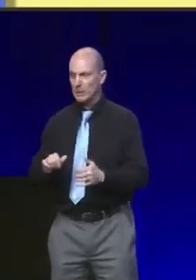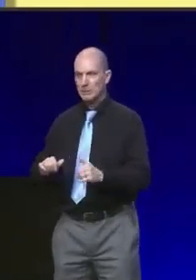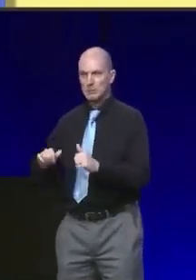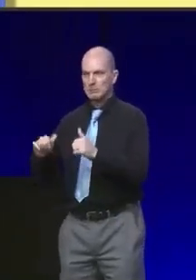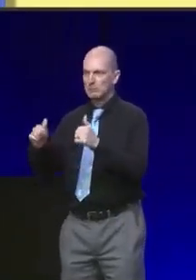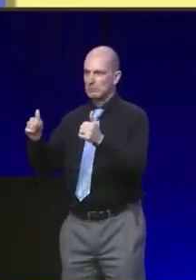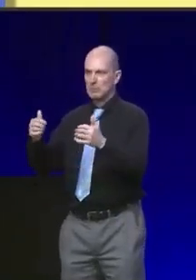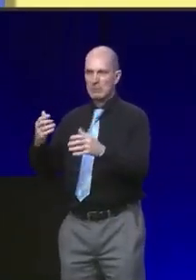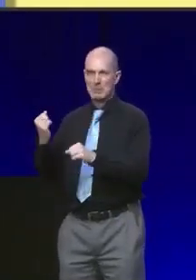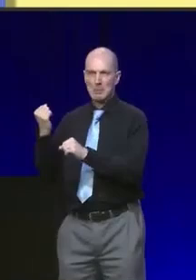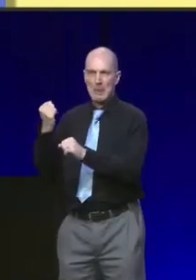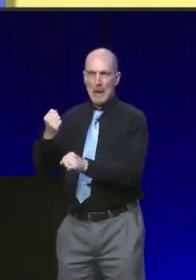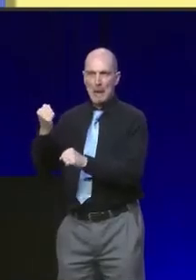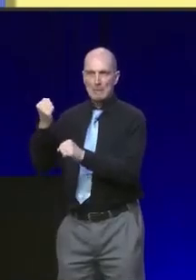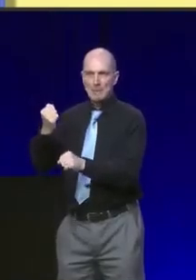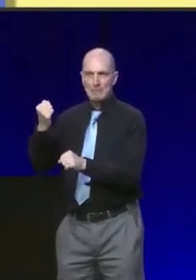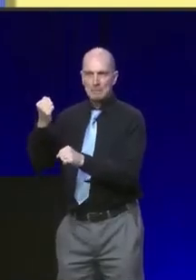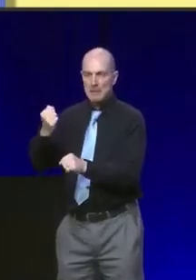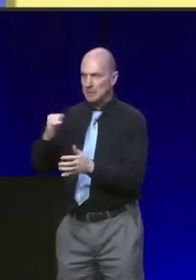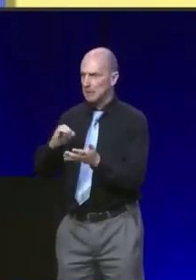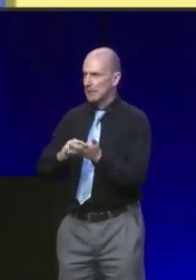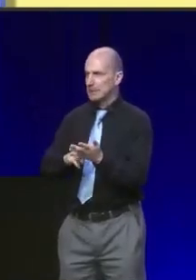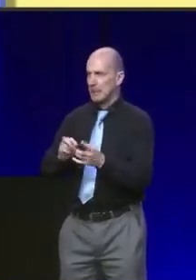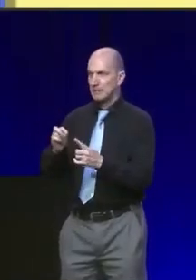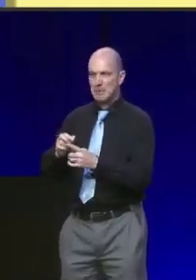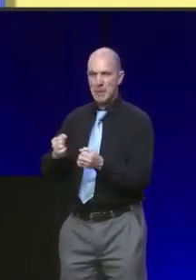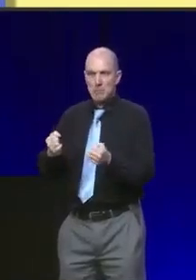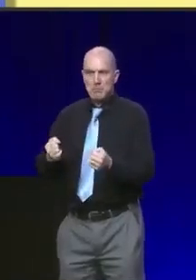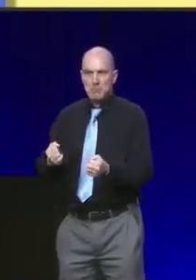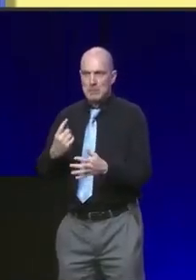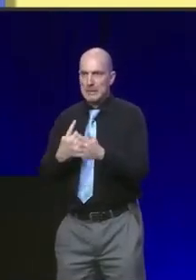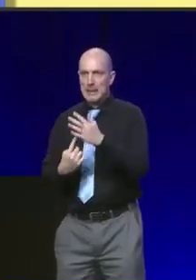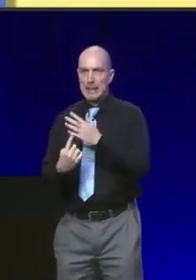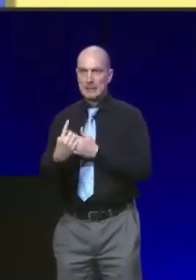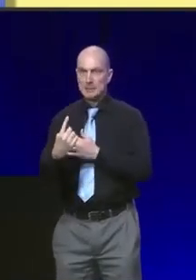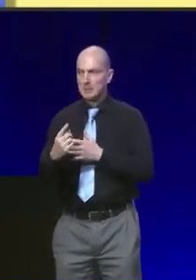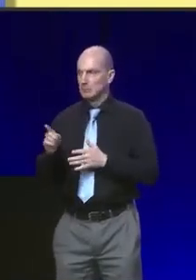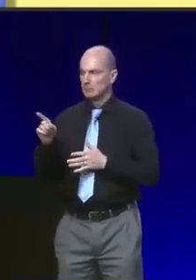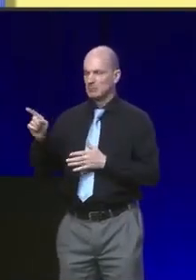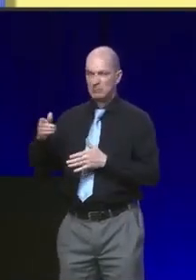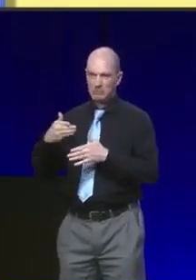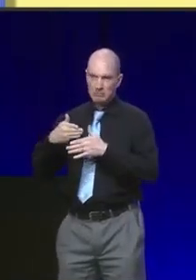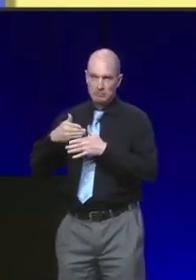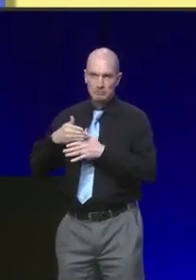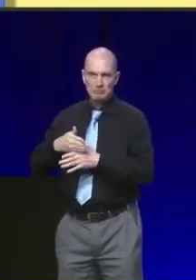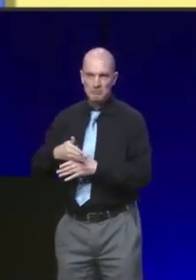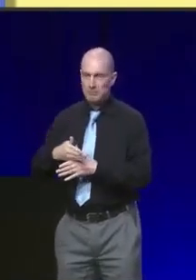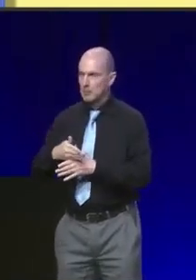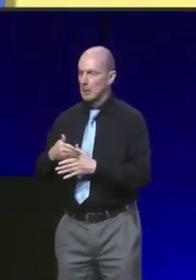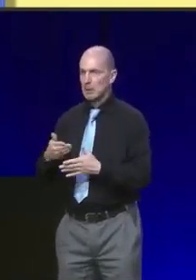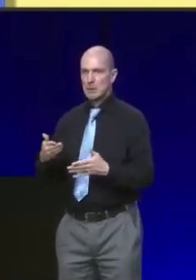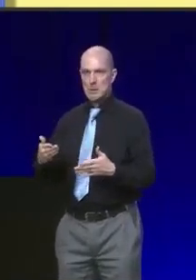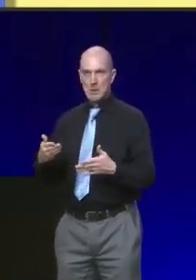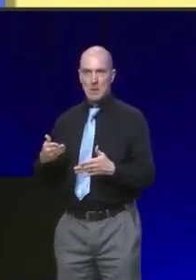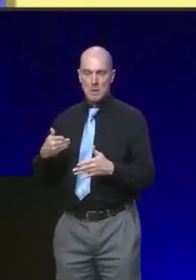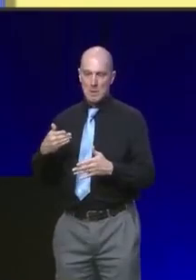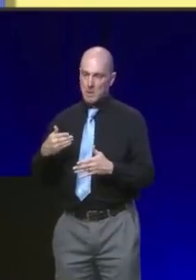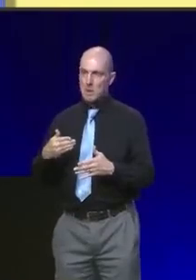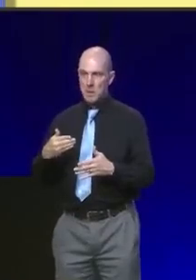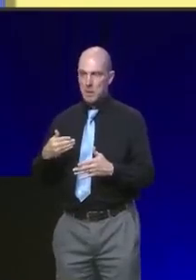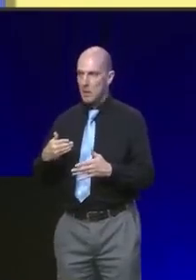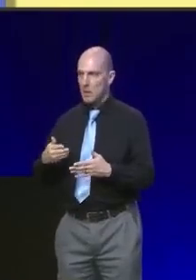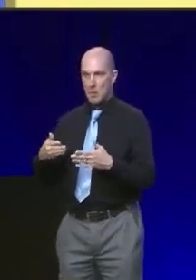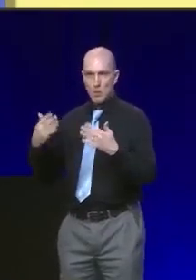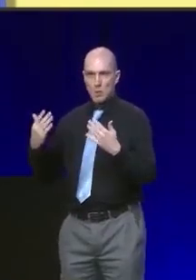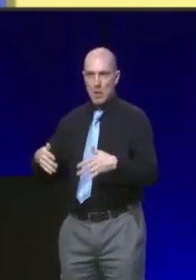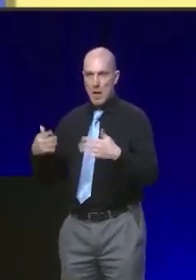campaigner for the SNP and for independence. He has served our country with distinction and I thank Hamza from